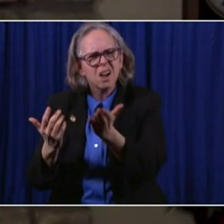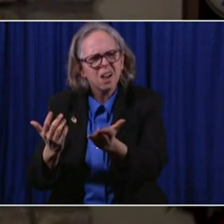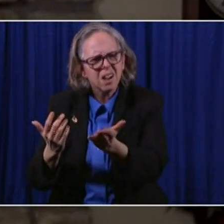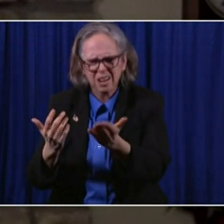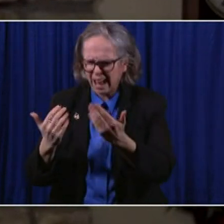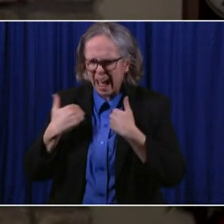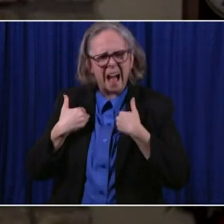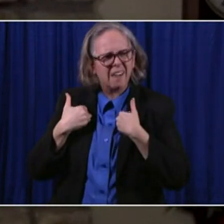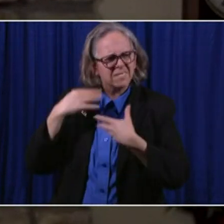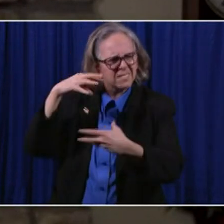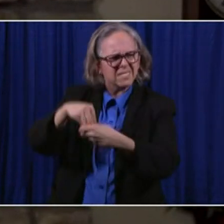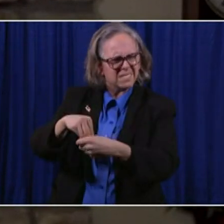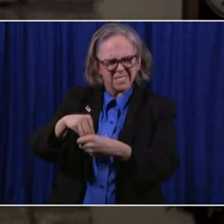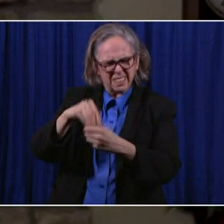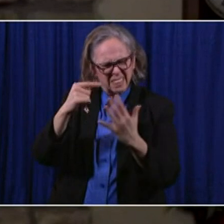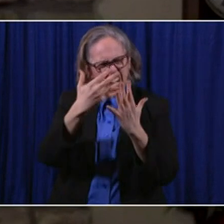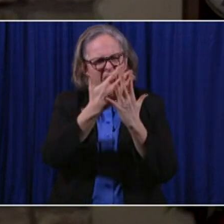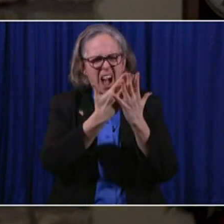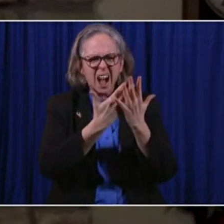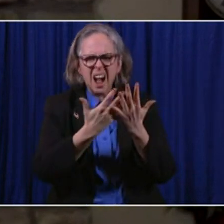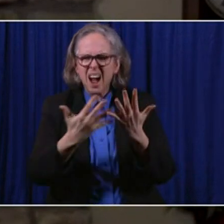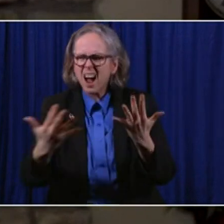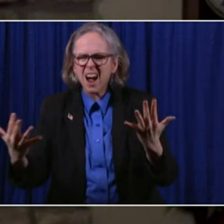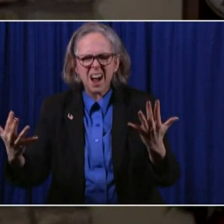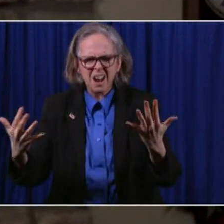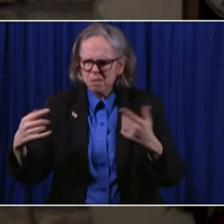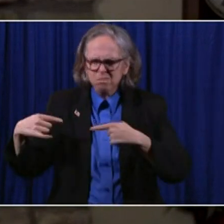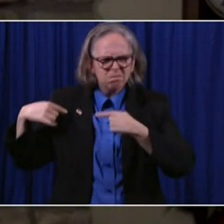That faith has gotten us through a lot of tough times.